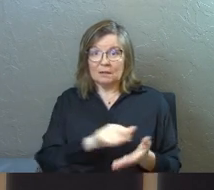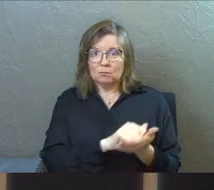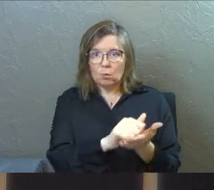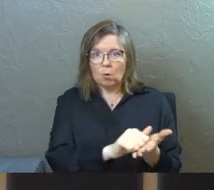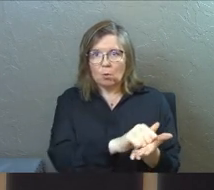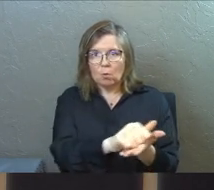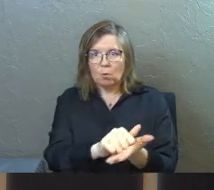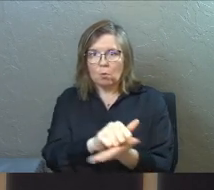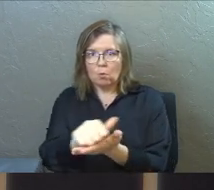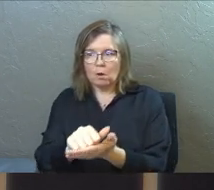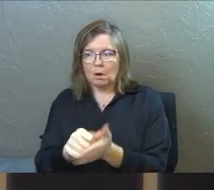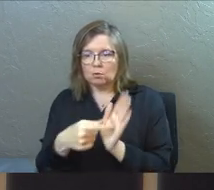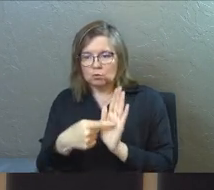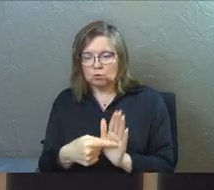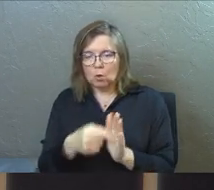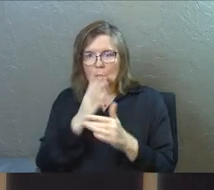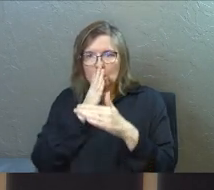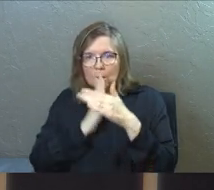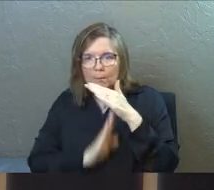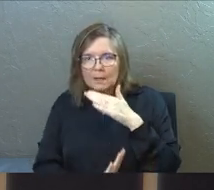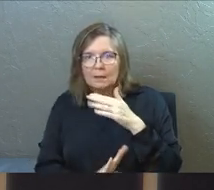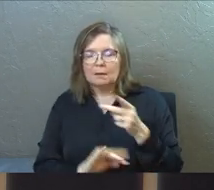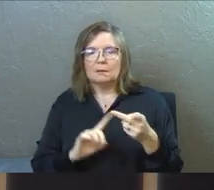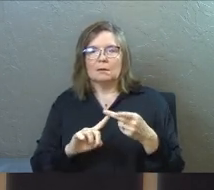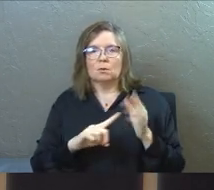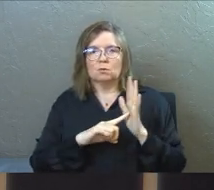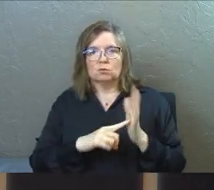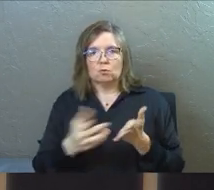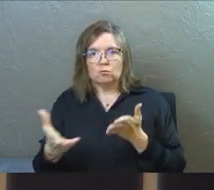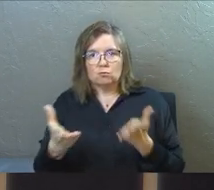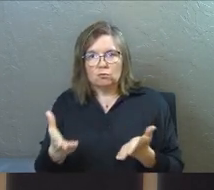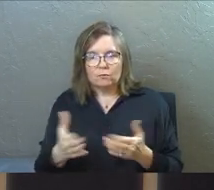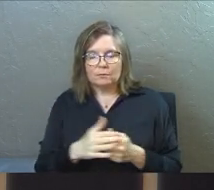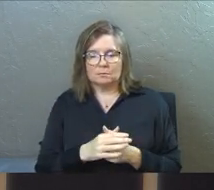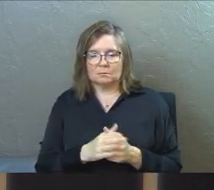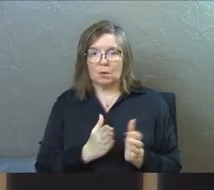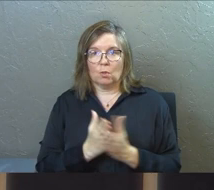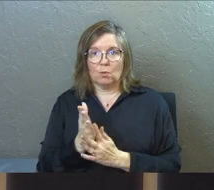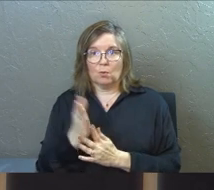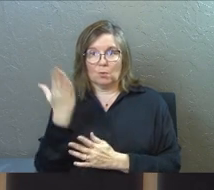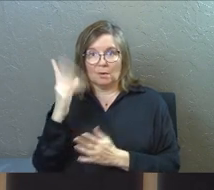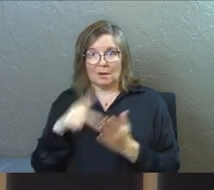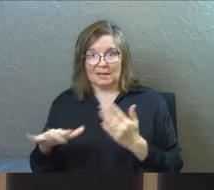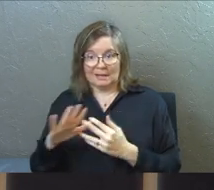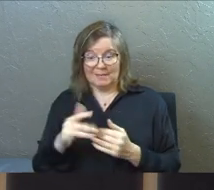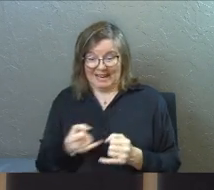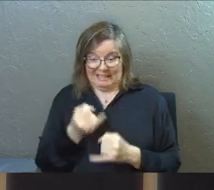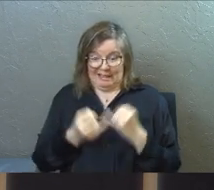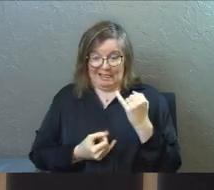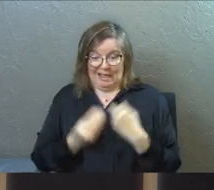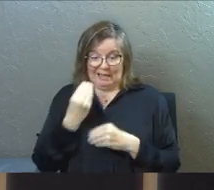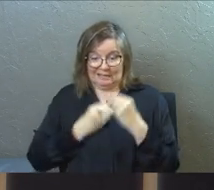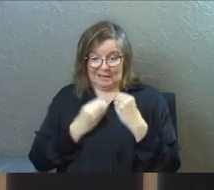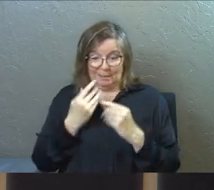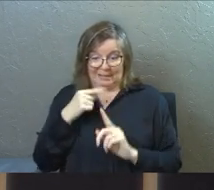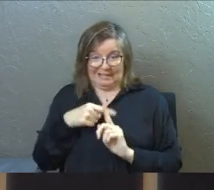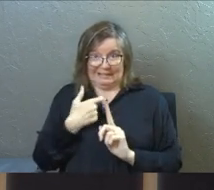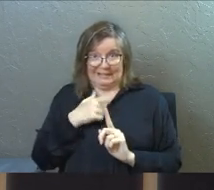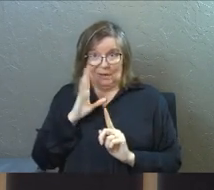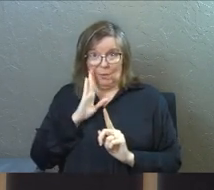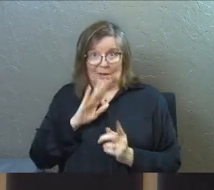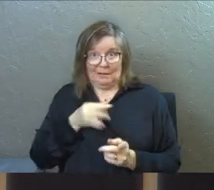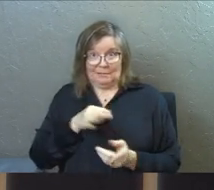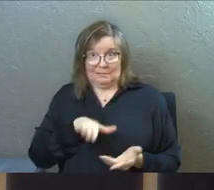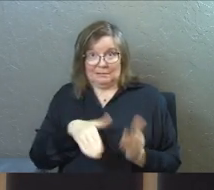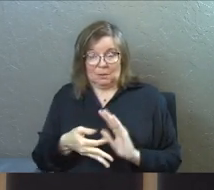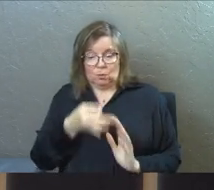humility and to show service in the kingdom of God. And it's the last supper because he's about to die. And the way